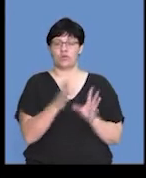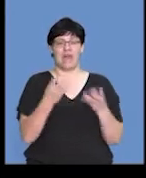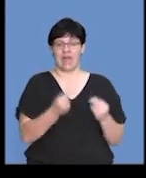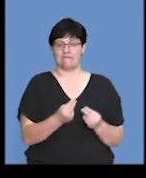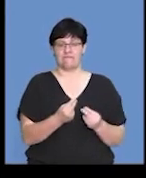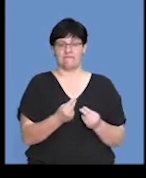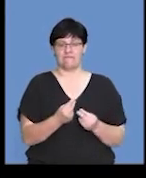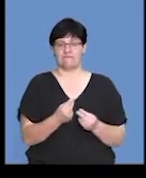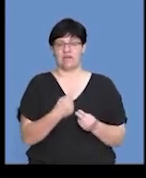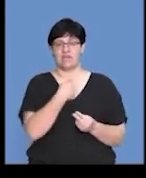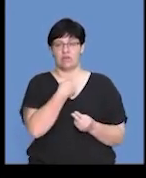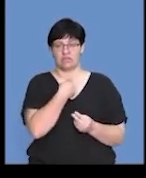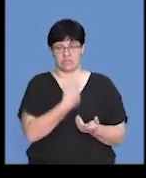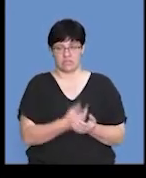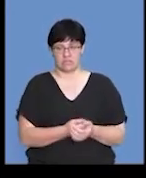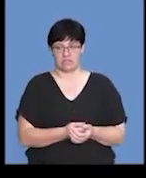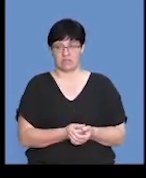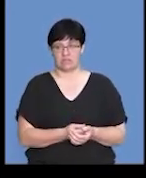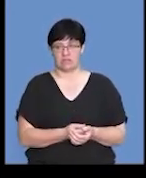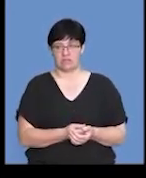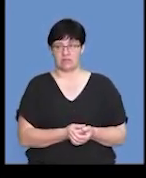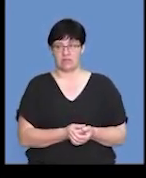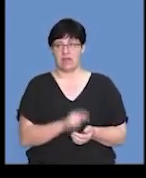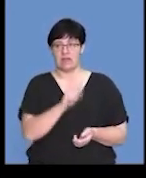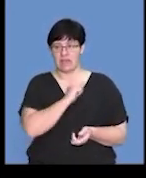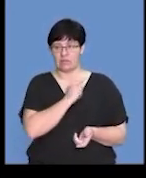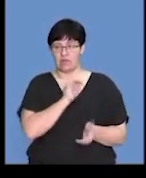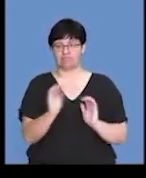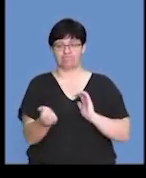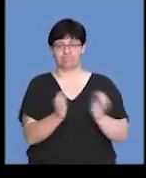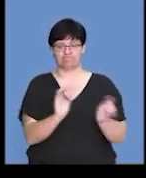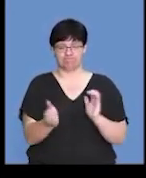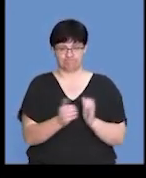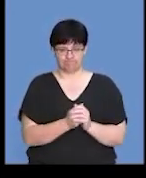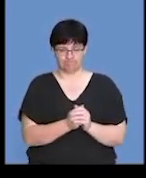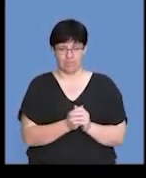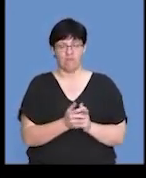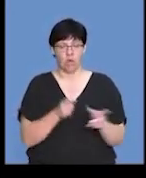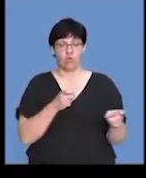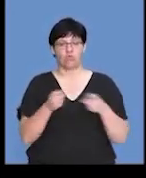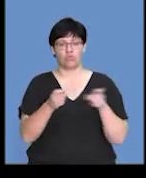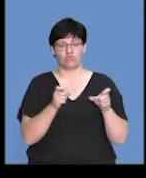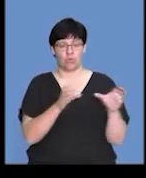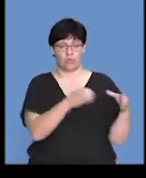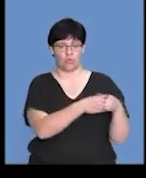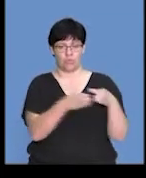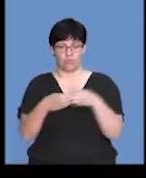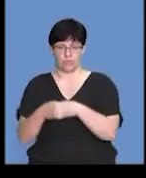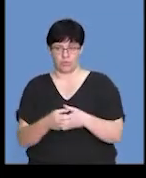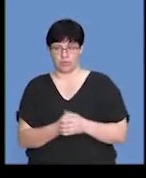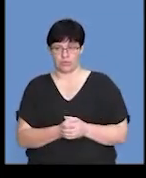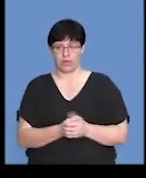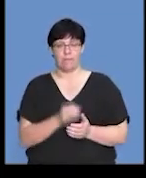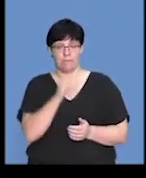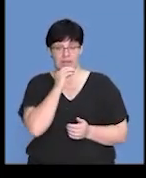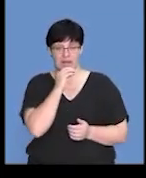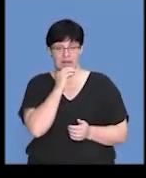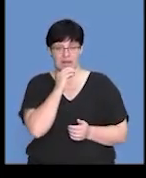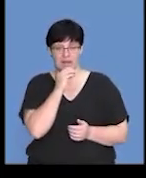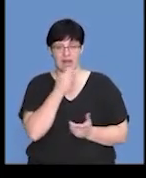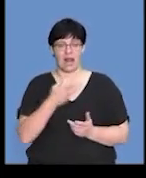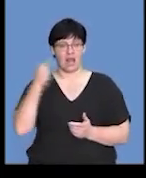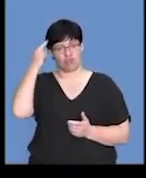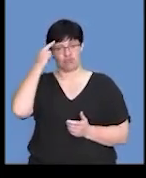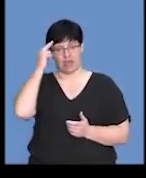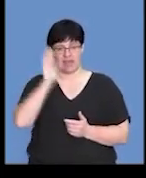thyroxin. And hence, that would be the comparison to the control groups, which are the grayed-out